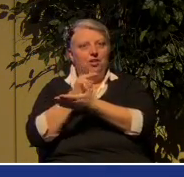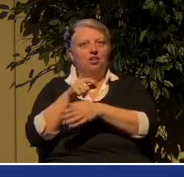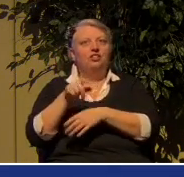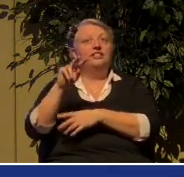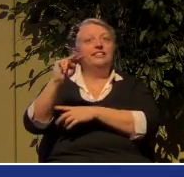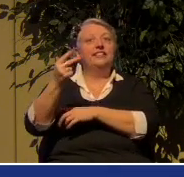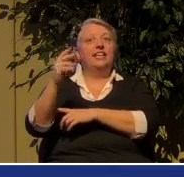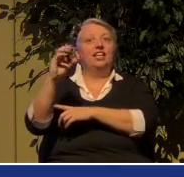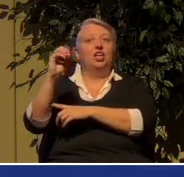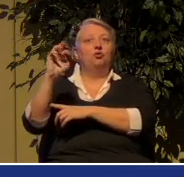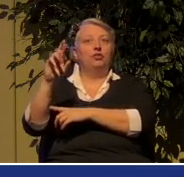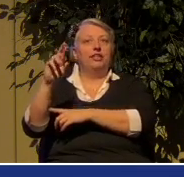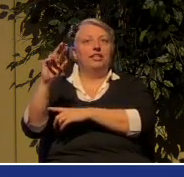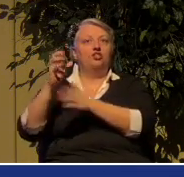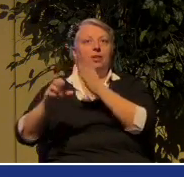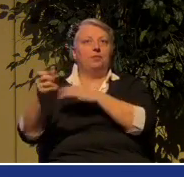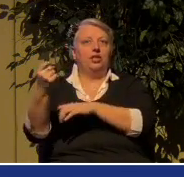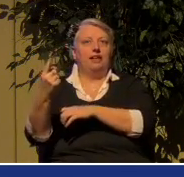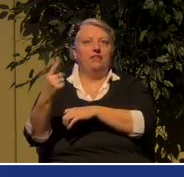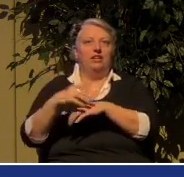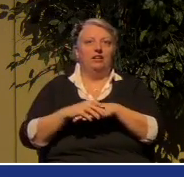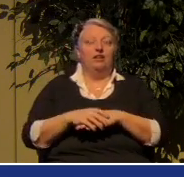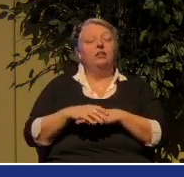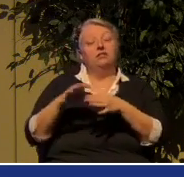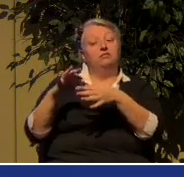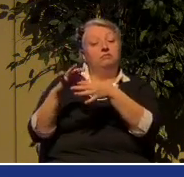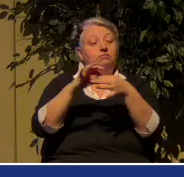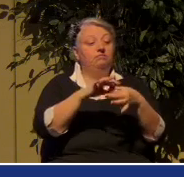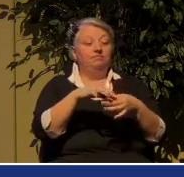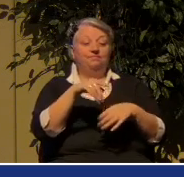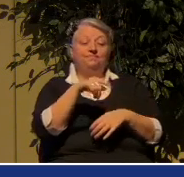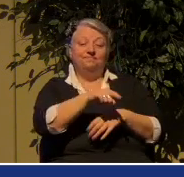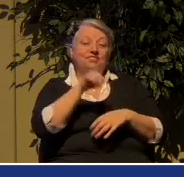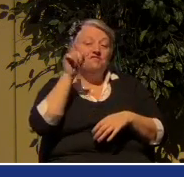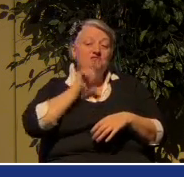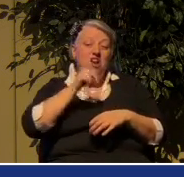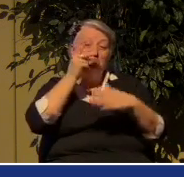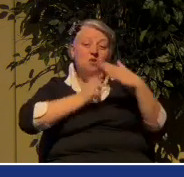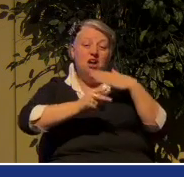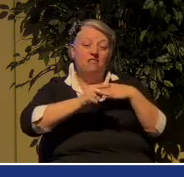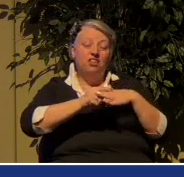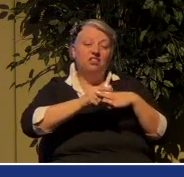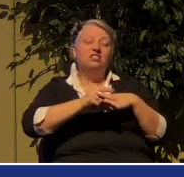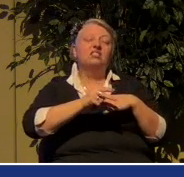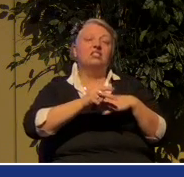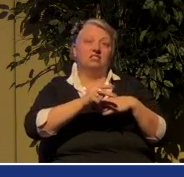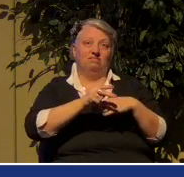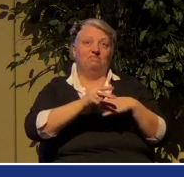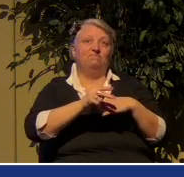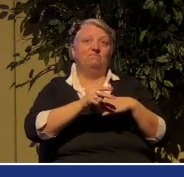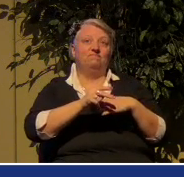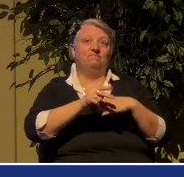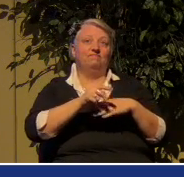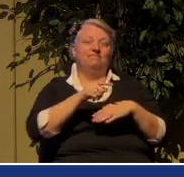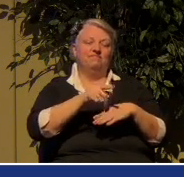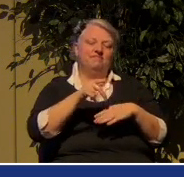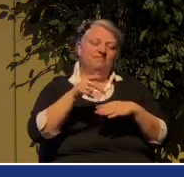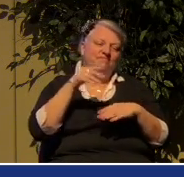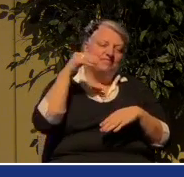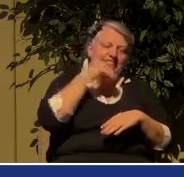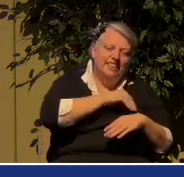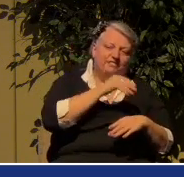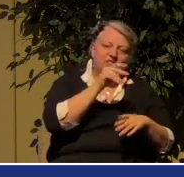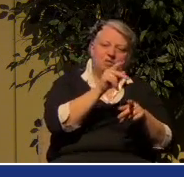Corinthians chapter 11, concerning these false teachers, such men are false prophets, deceitful